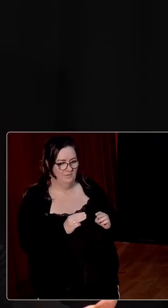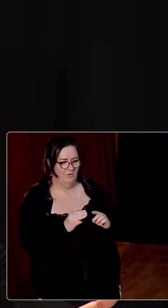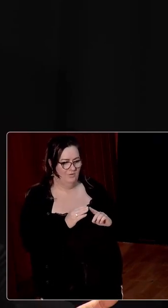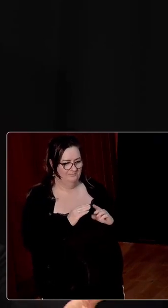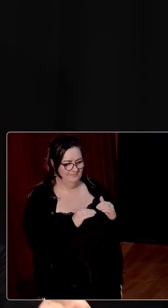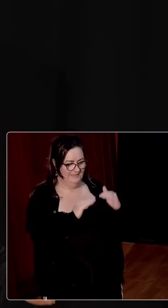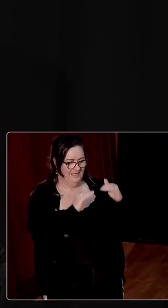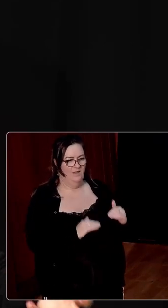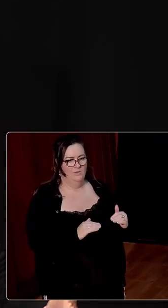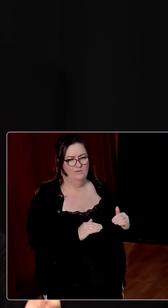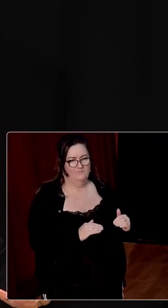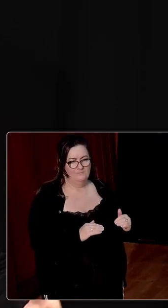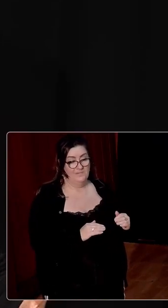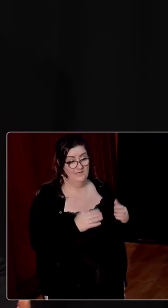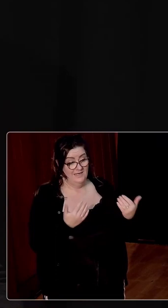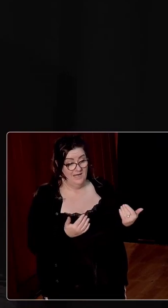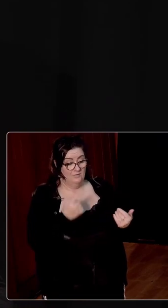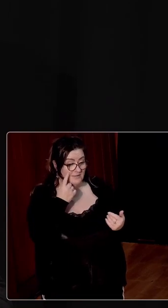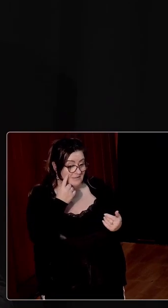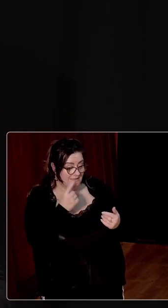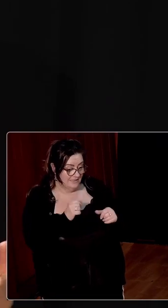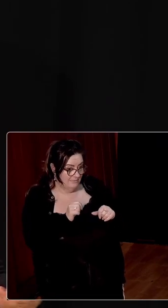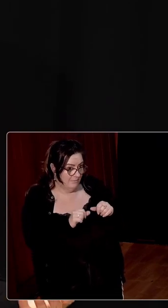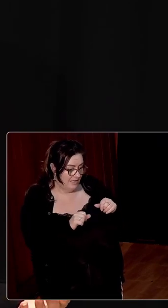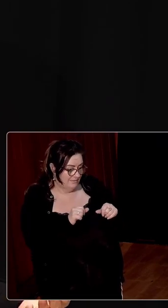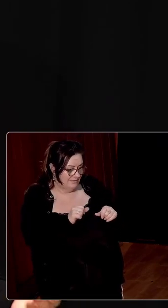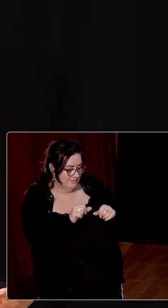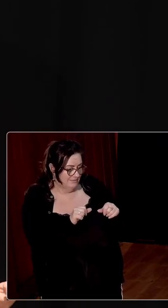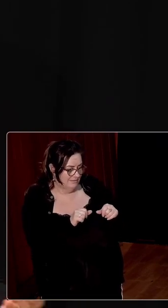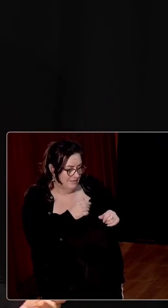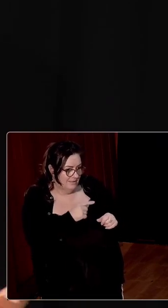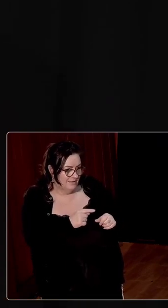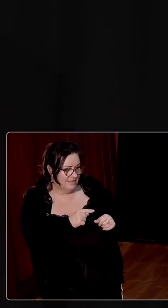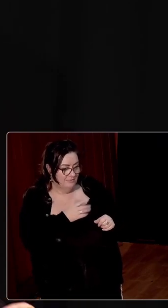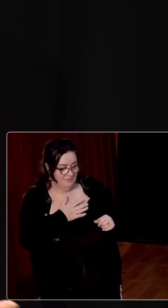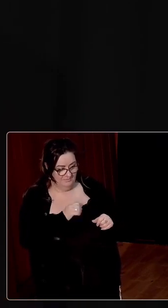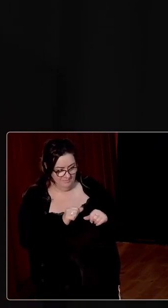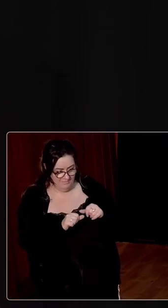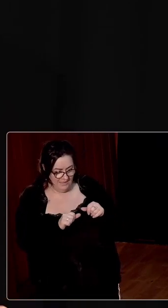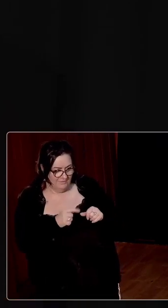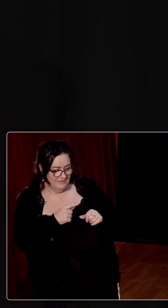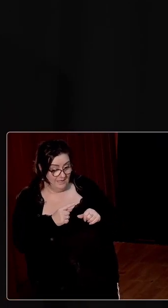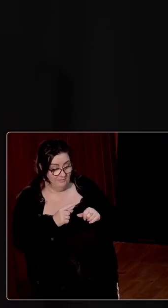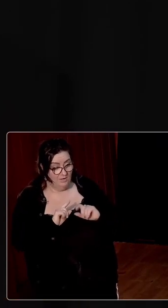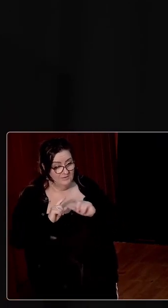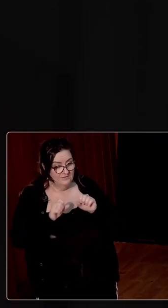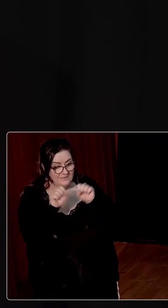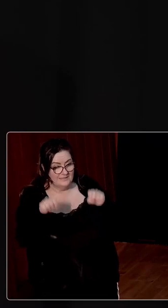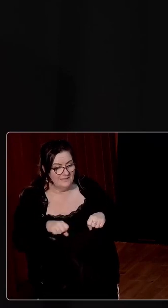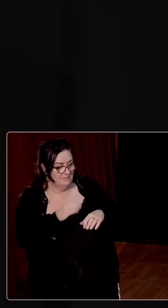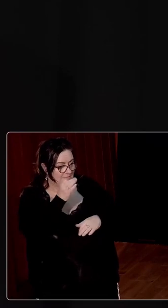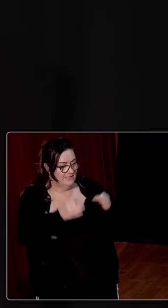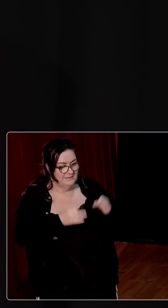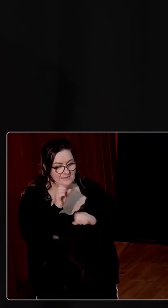that we're finding. And we're starting to be able to see patterns, but also patterns between the ways in which these bureaucracies worked and